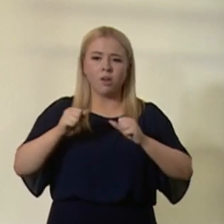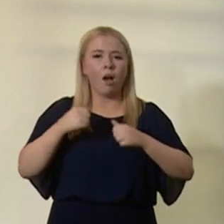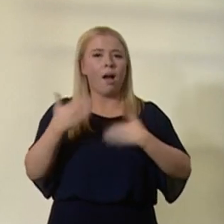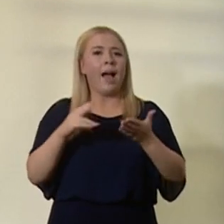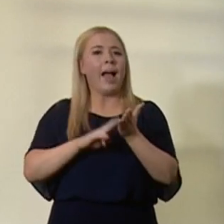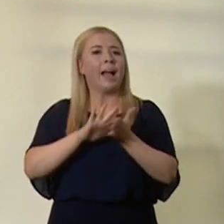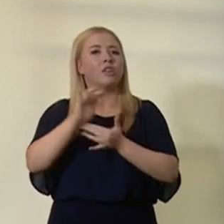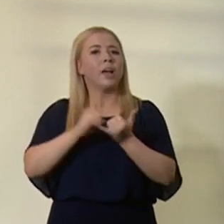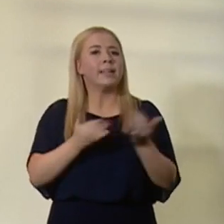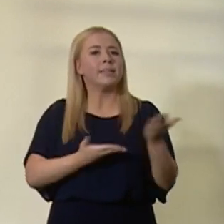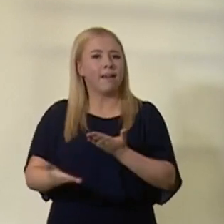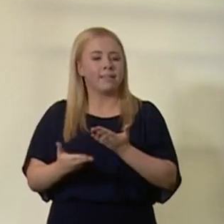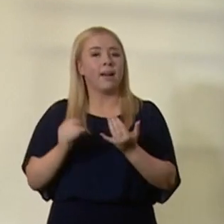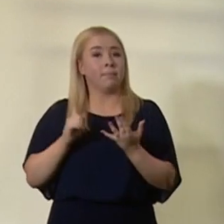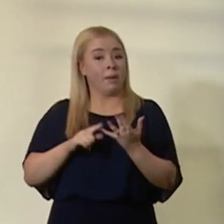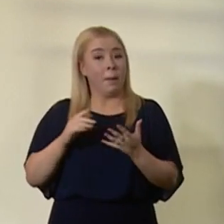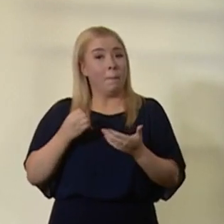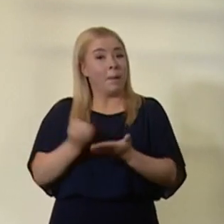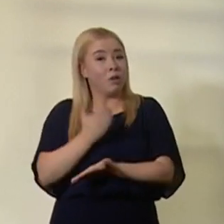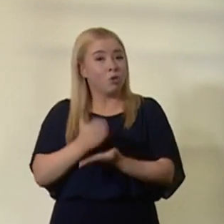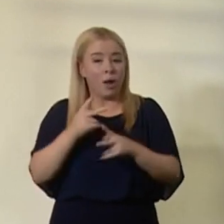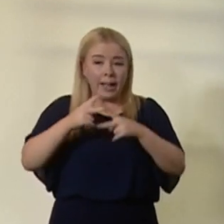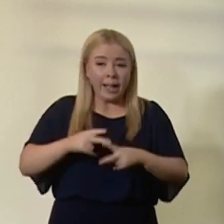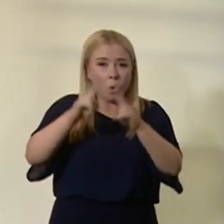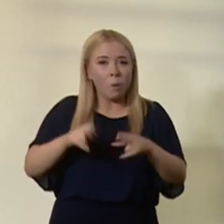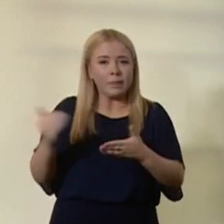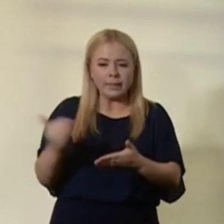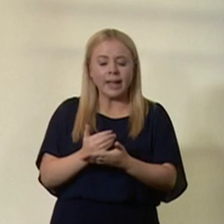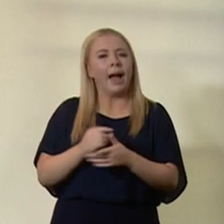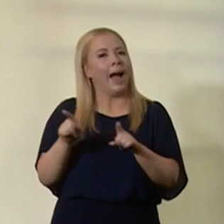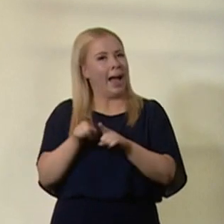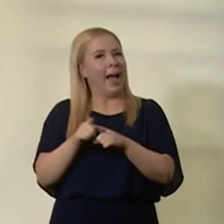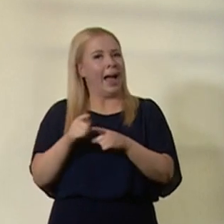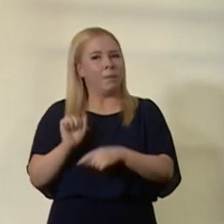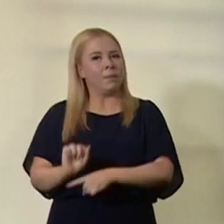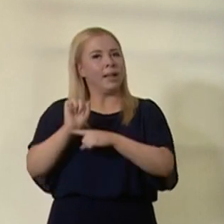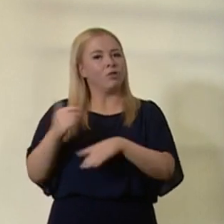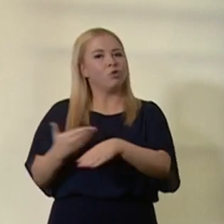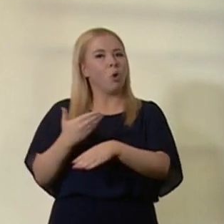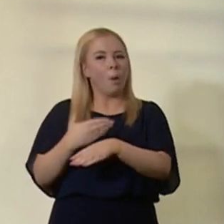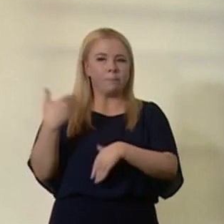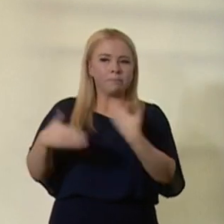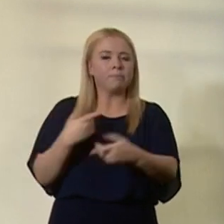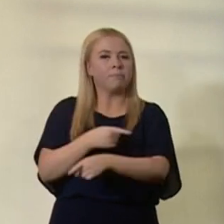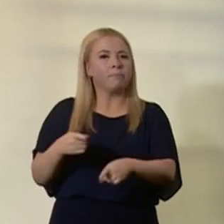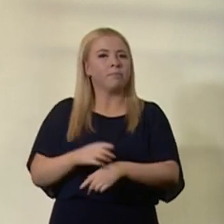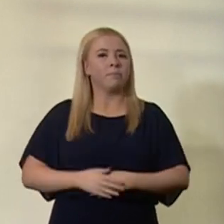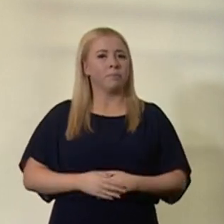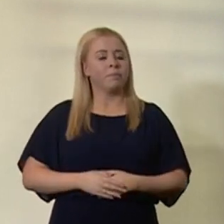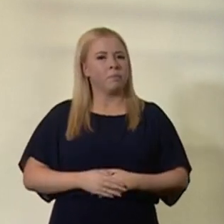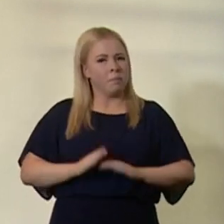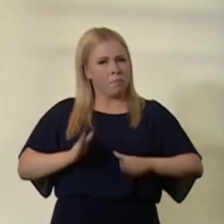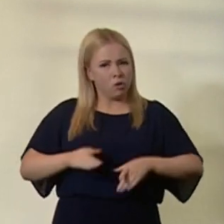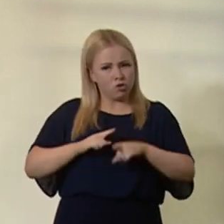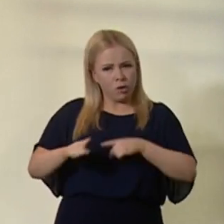services, ensuring care homes are safe and protecting jobs and livelihoods. It is to safeguard these